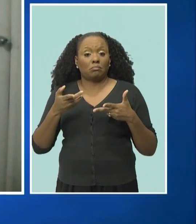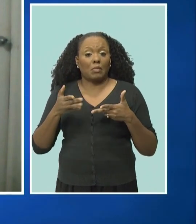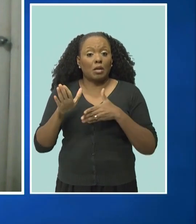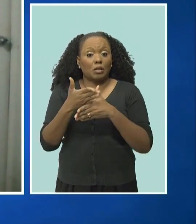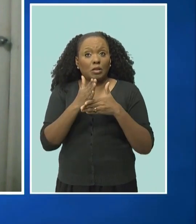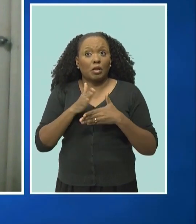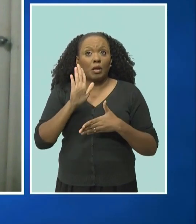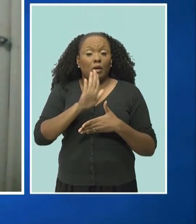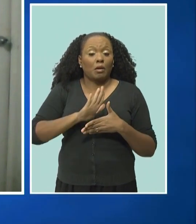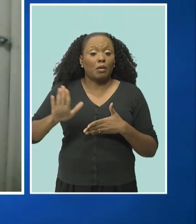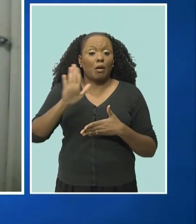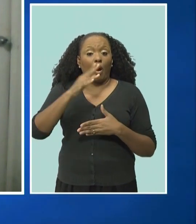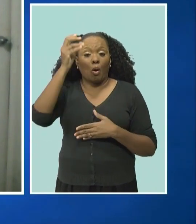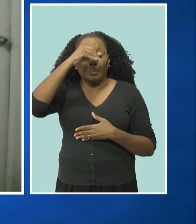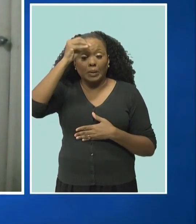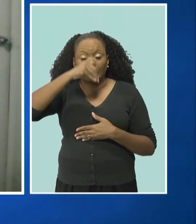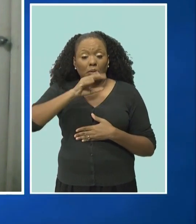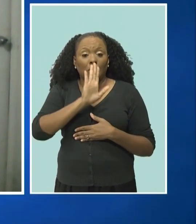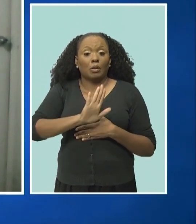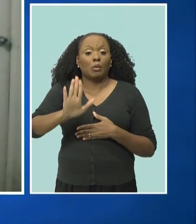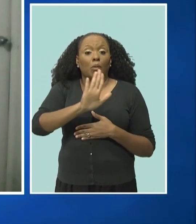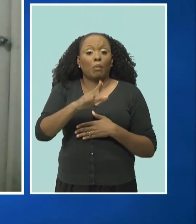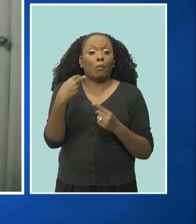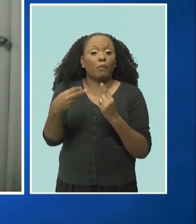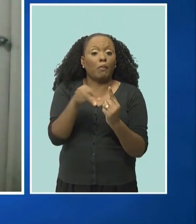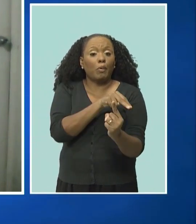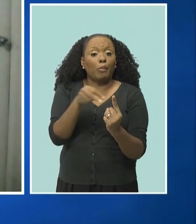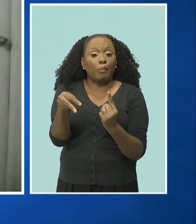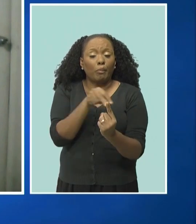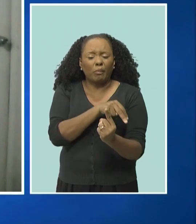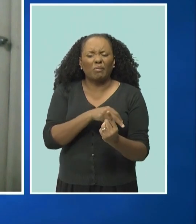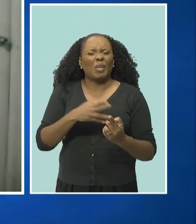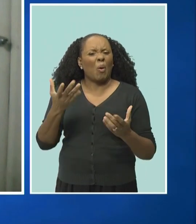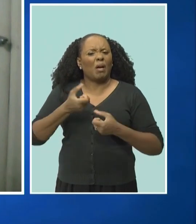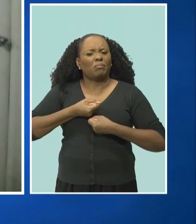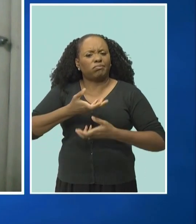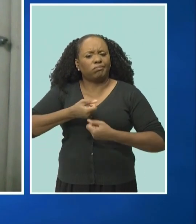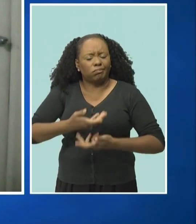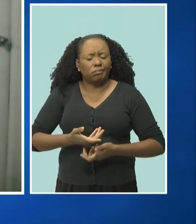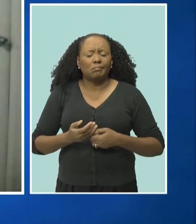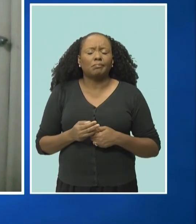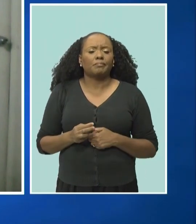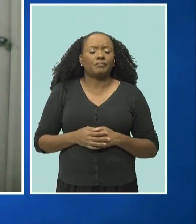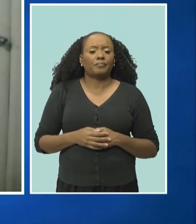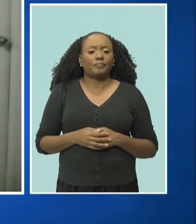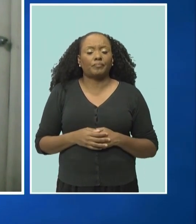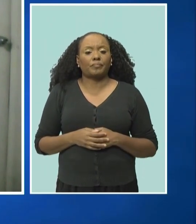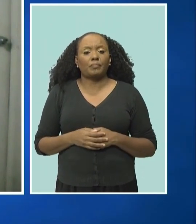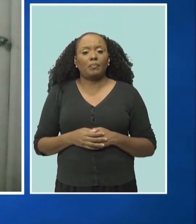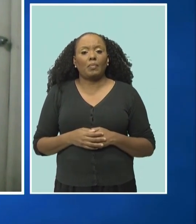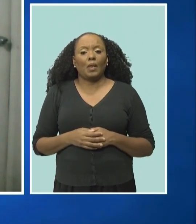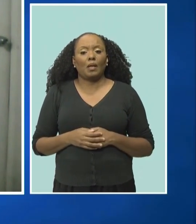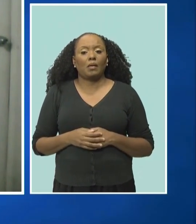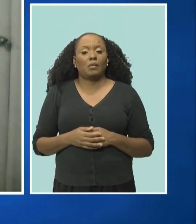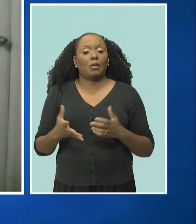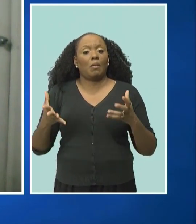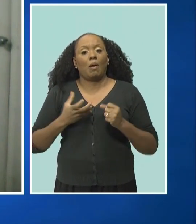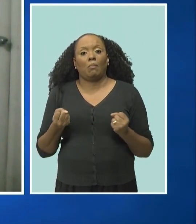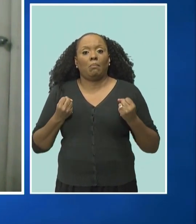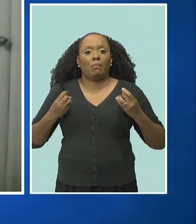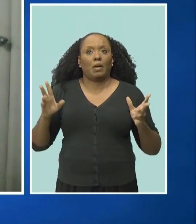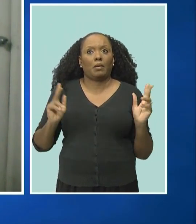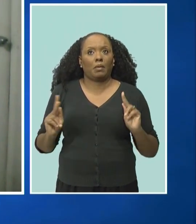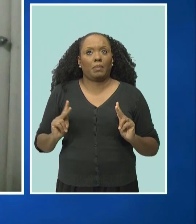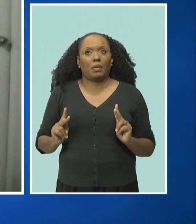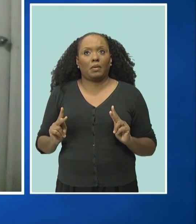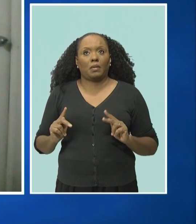on any area, really, that they feel they need to air their views on. We want as many persons as possible to come out, five